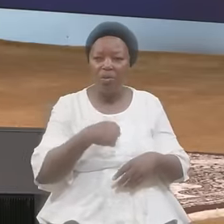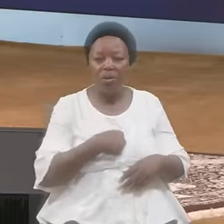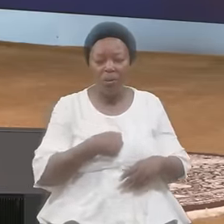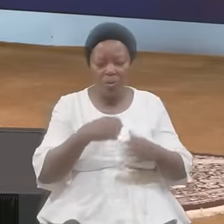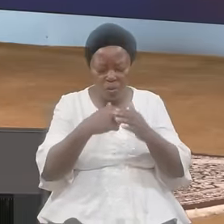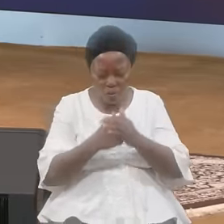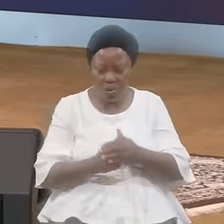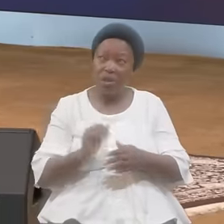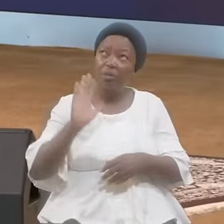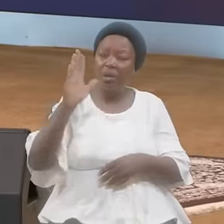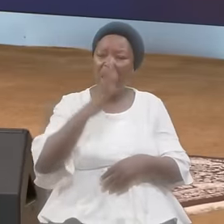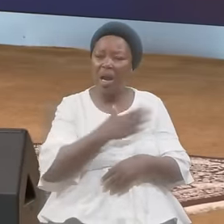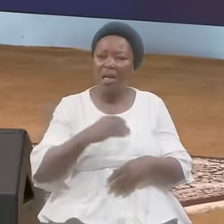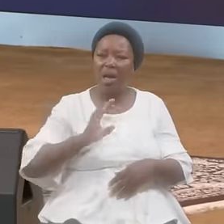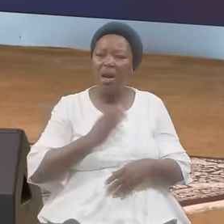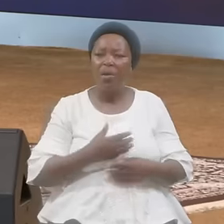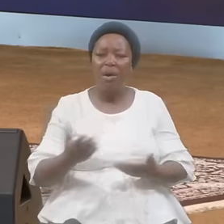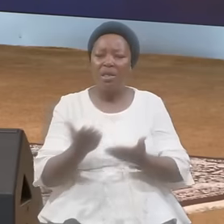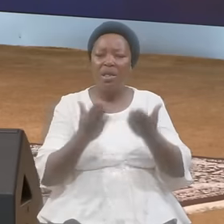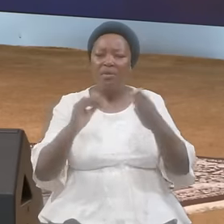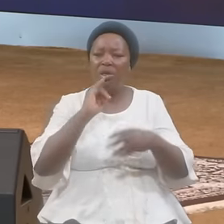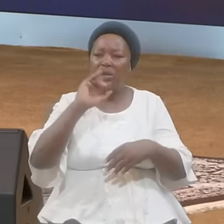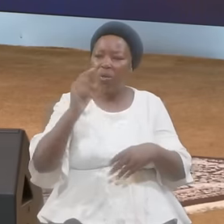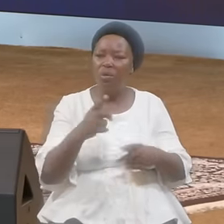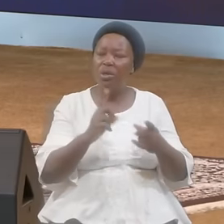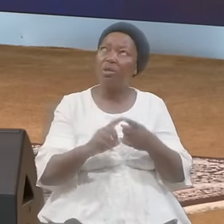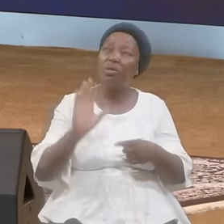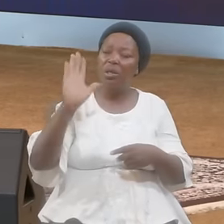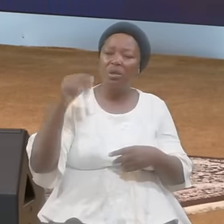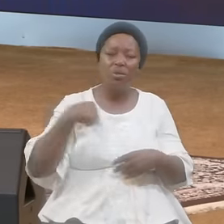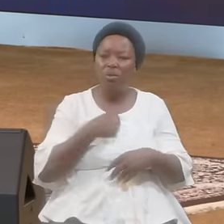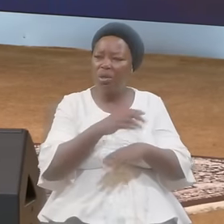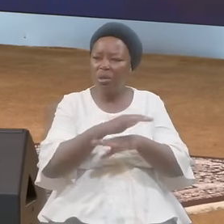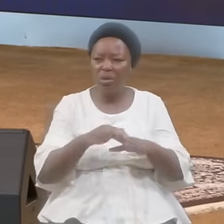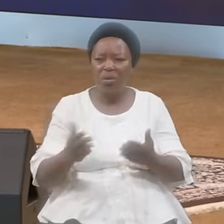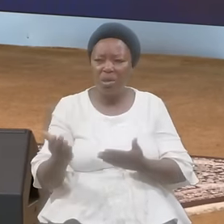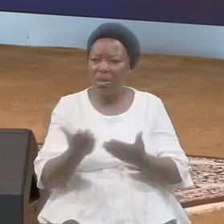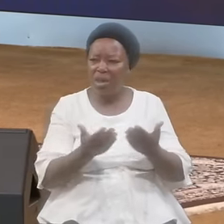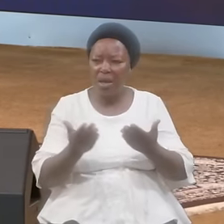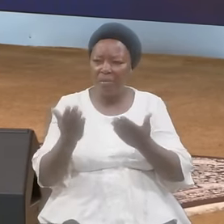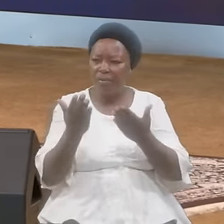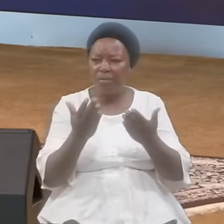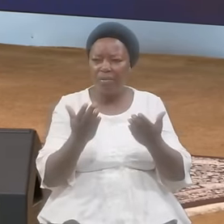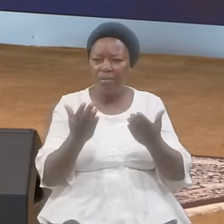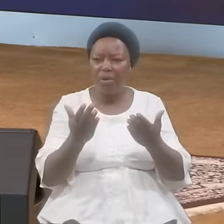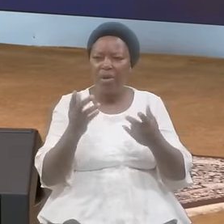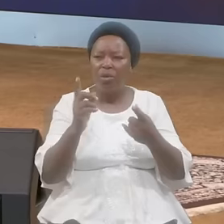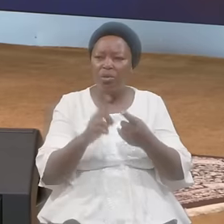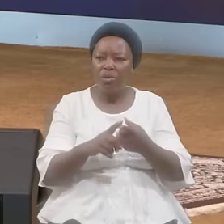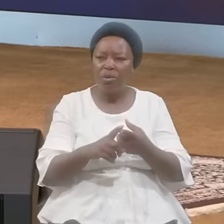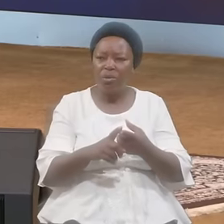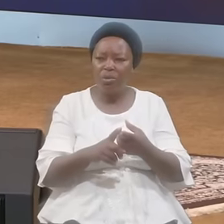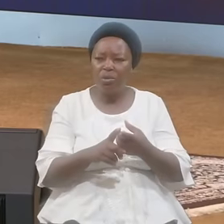And Our Service Is Only To Him We Don't Serve To Carry